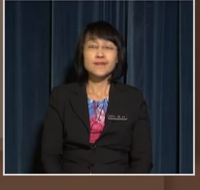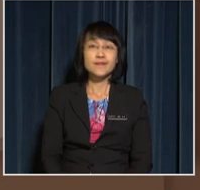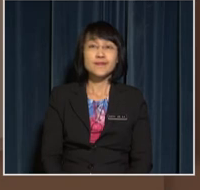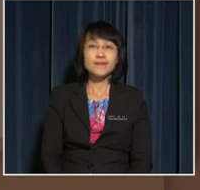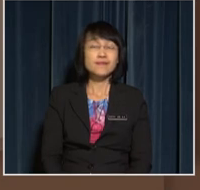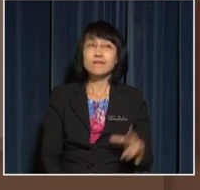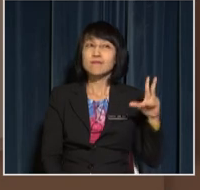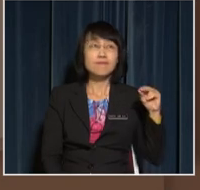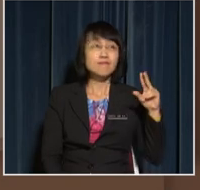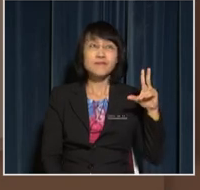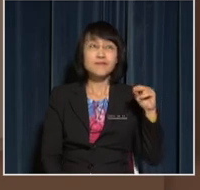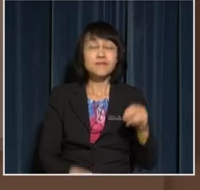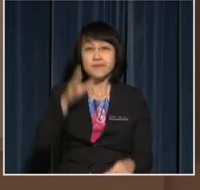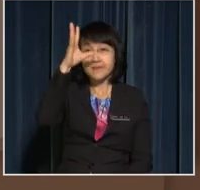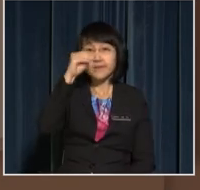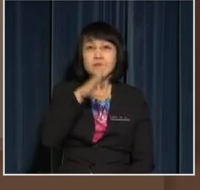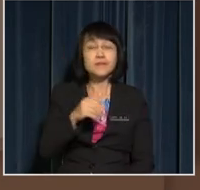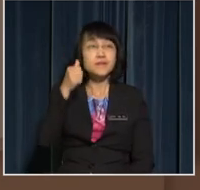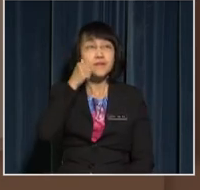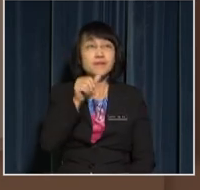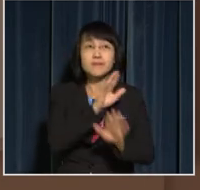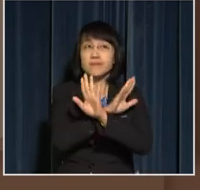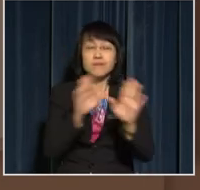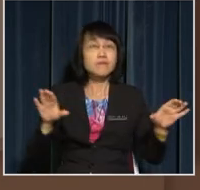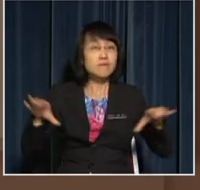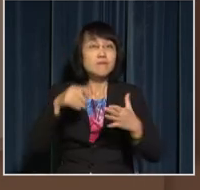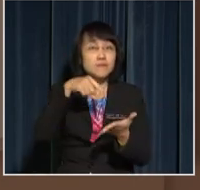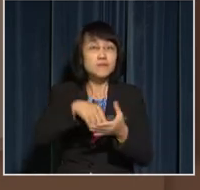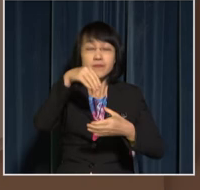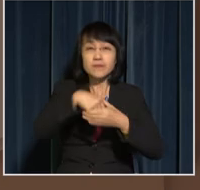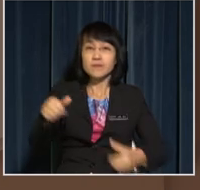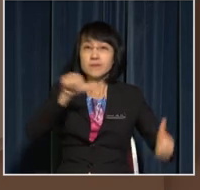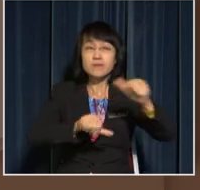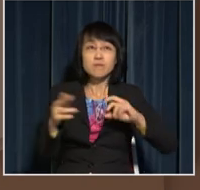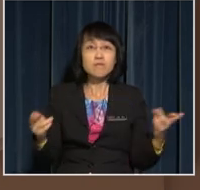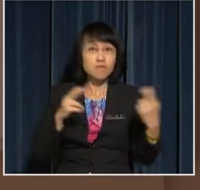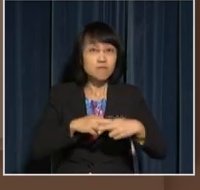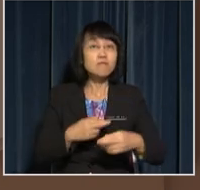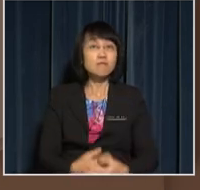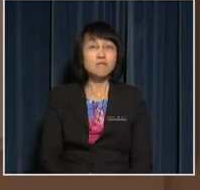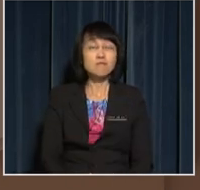No! Boys and girls do not do this in the Science Room, okay?